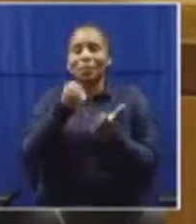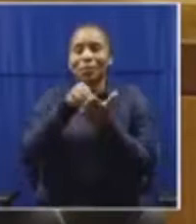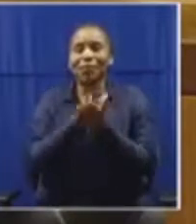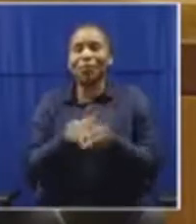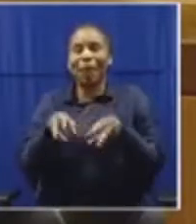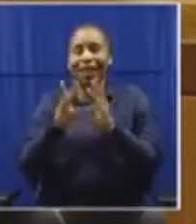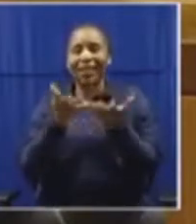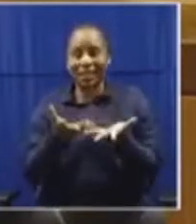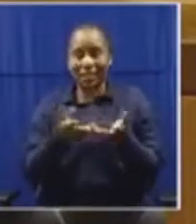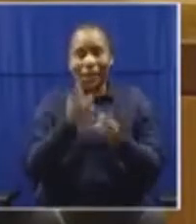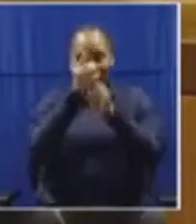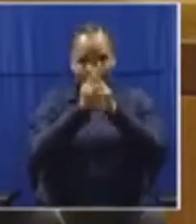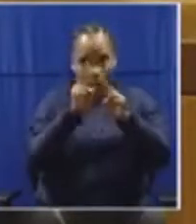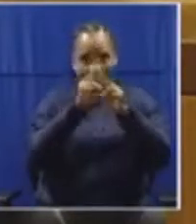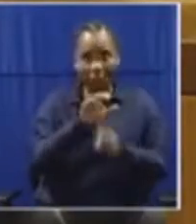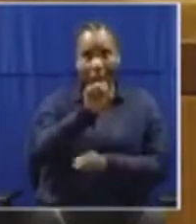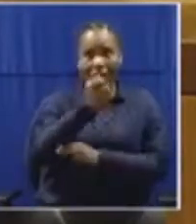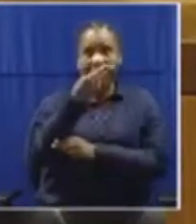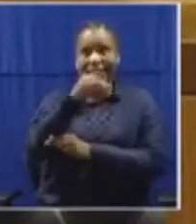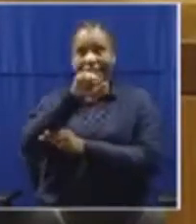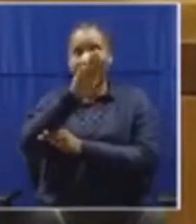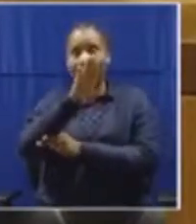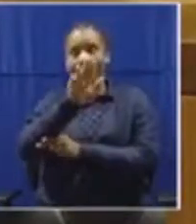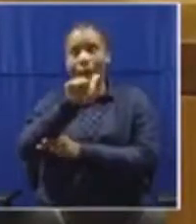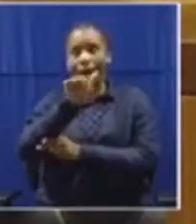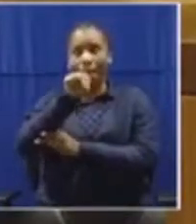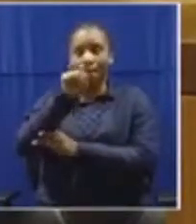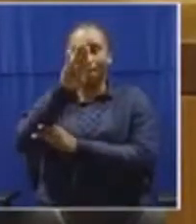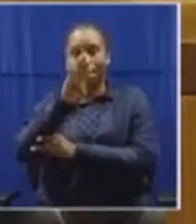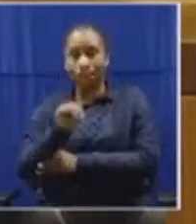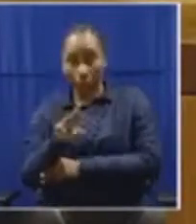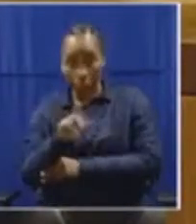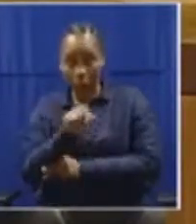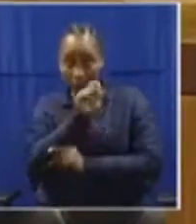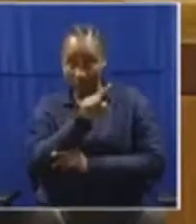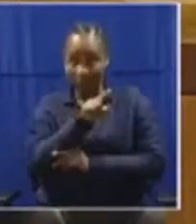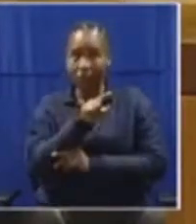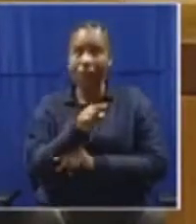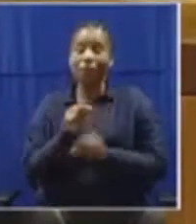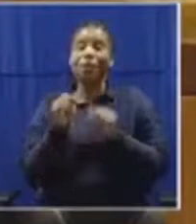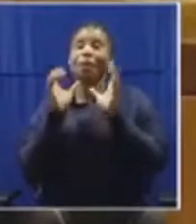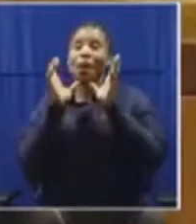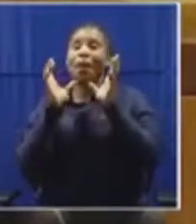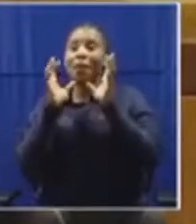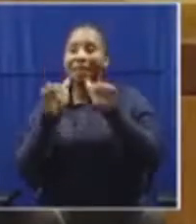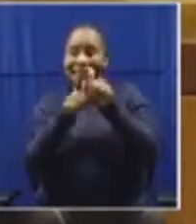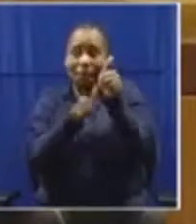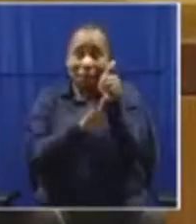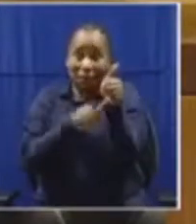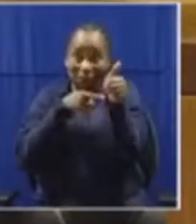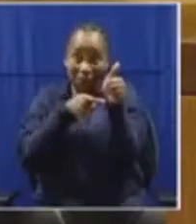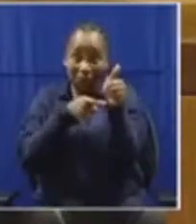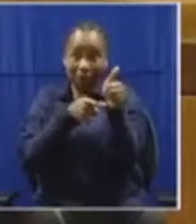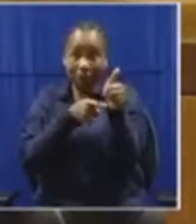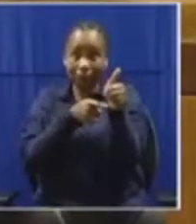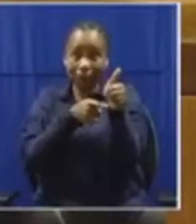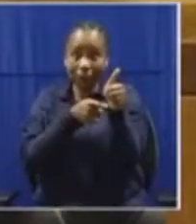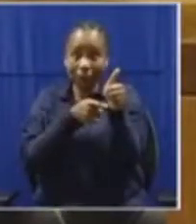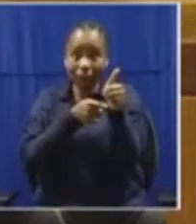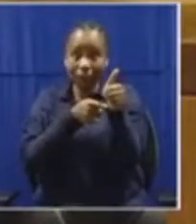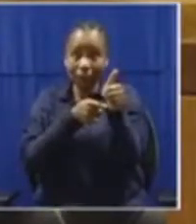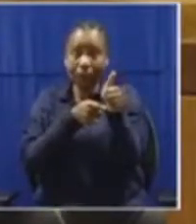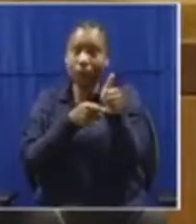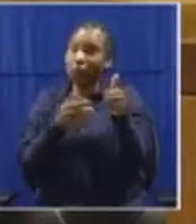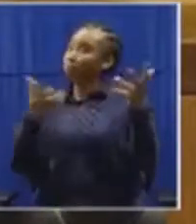Shibambu is Honorable Malema's deputy. Now, heaven forbid,